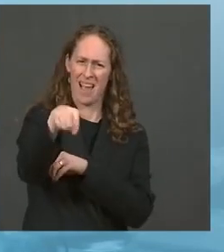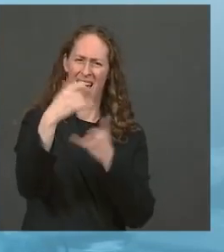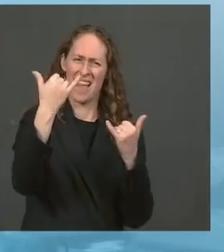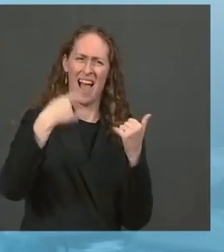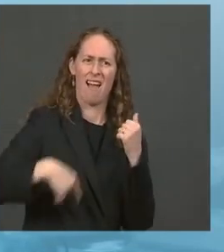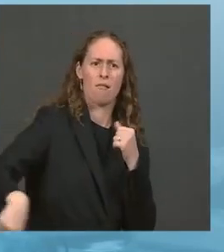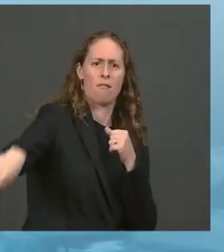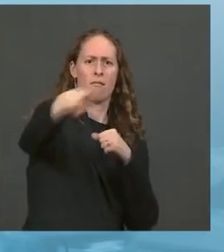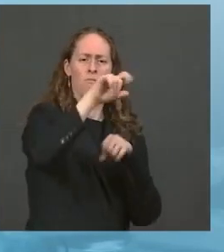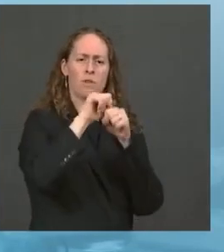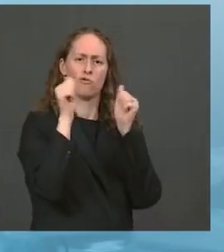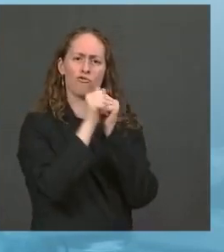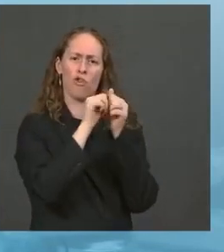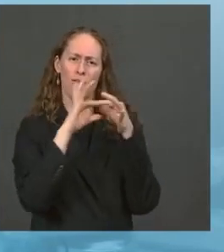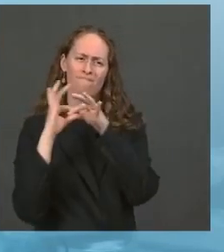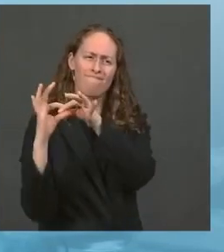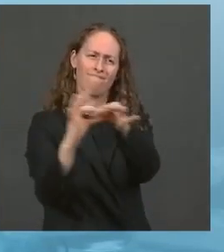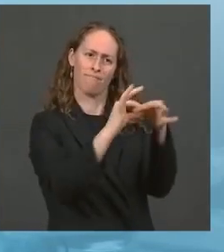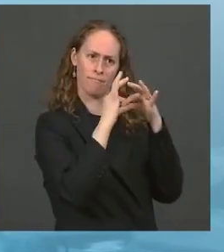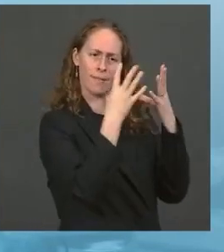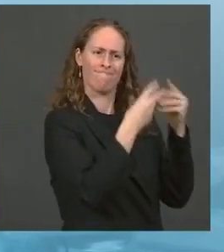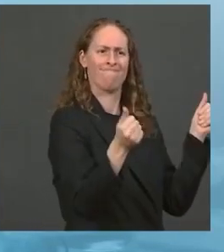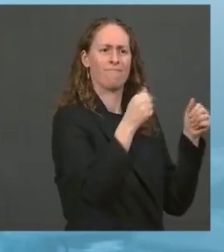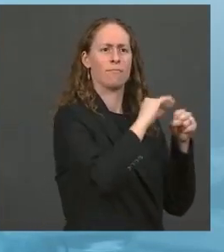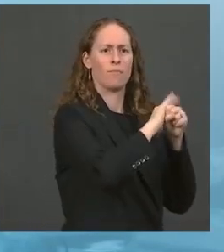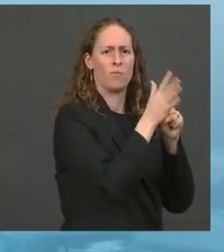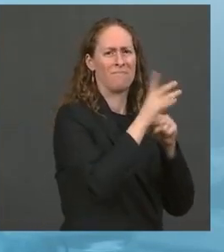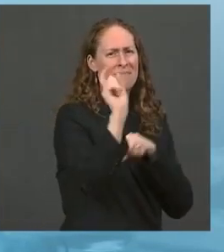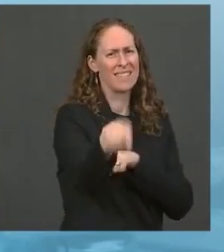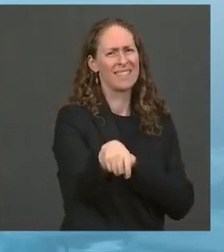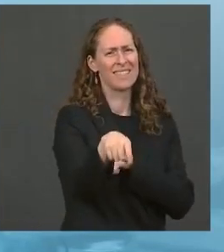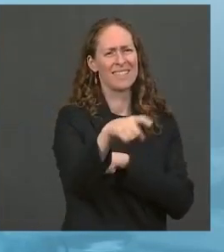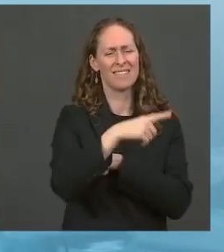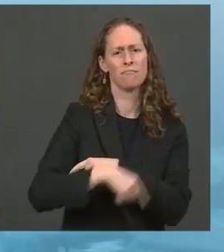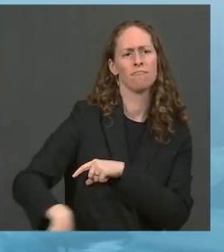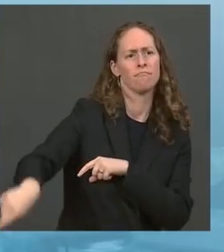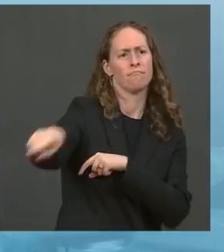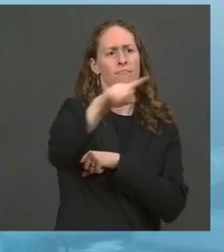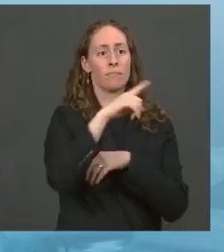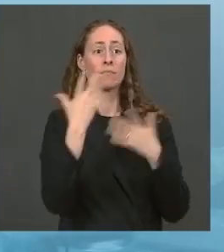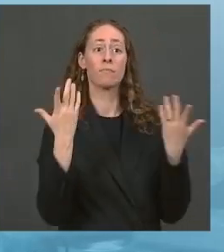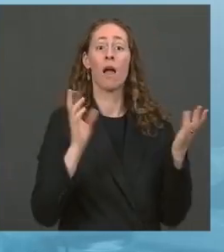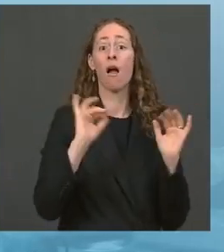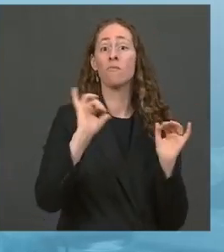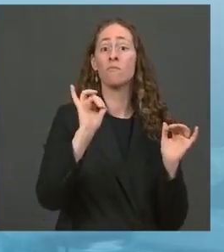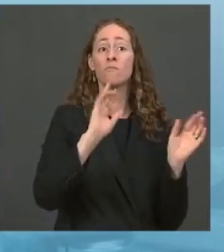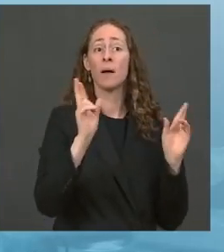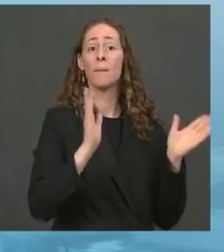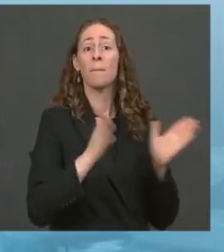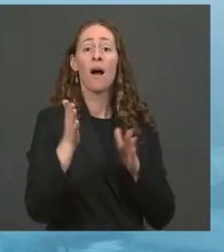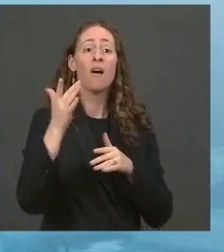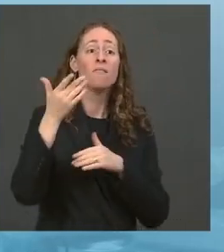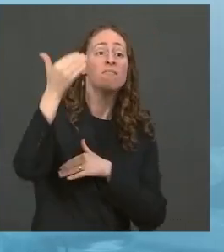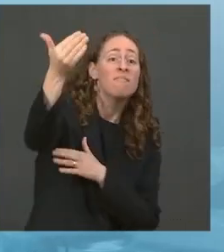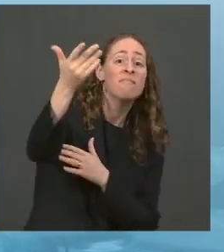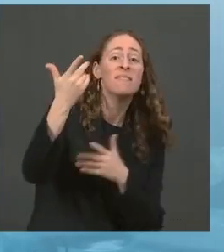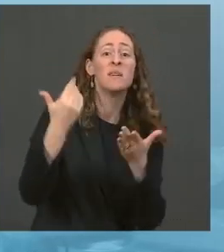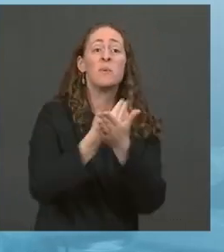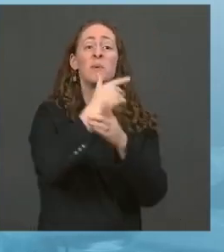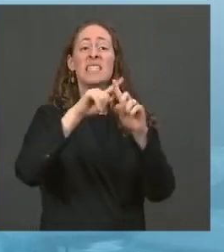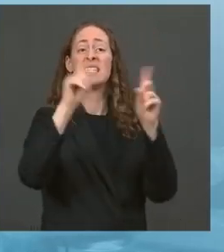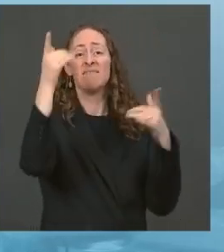world is going to be much better prepared for future pandemics. We have to do both. This summit is about